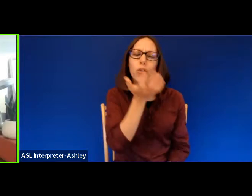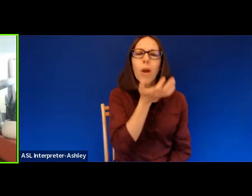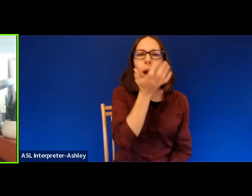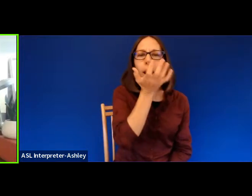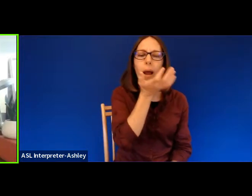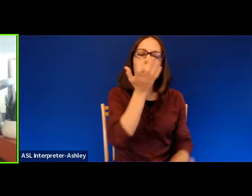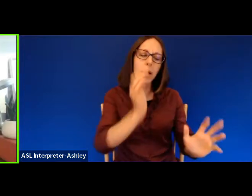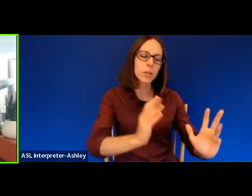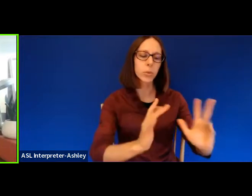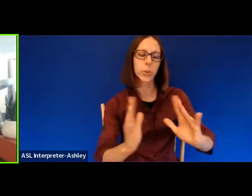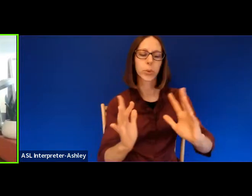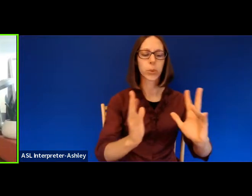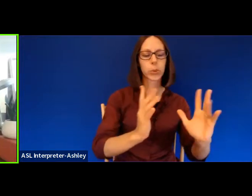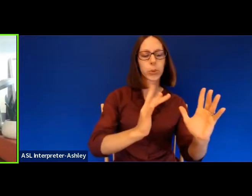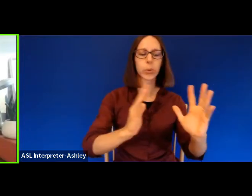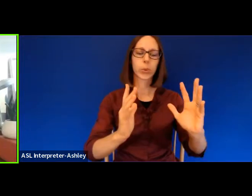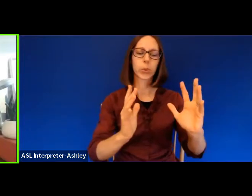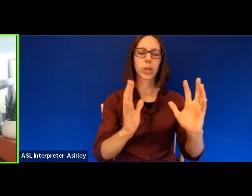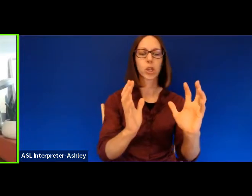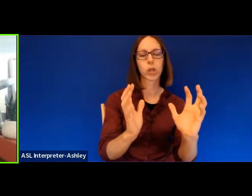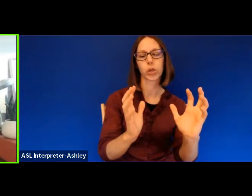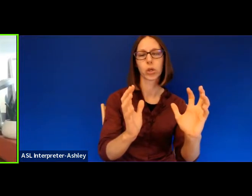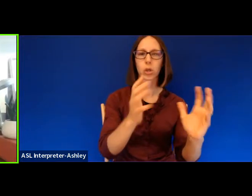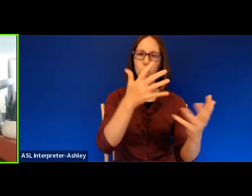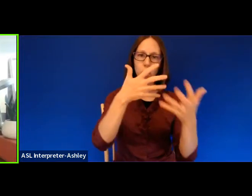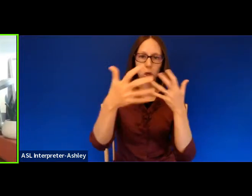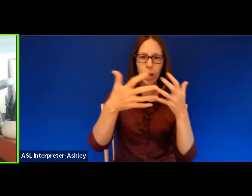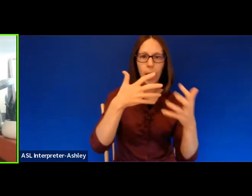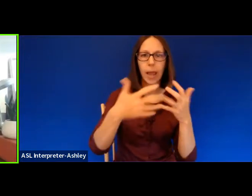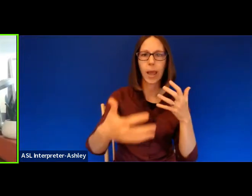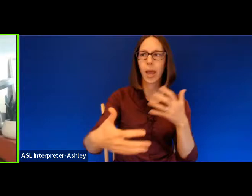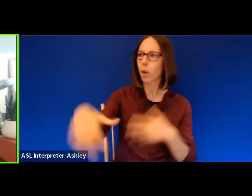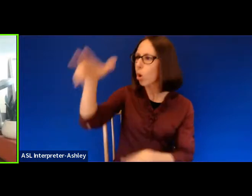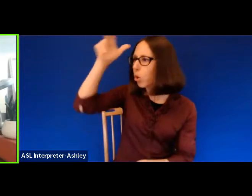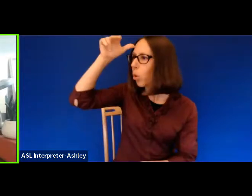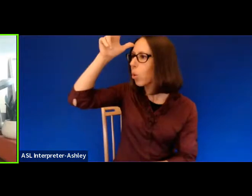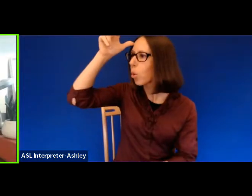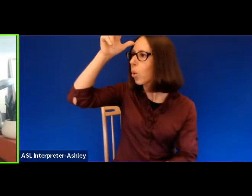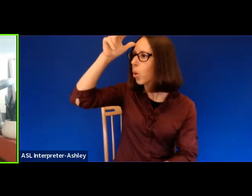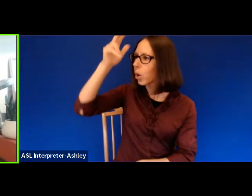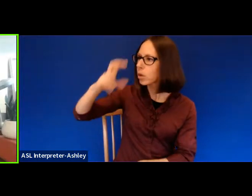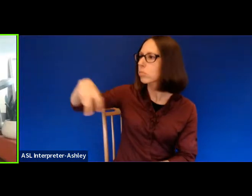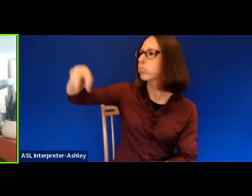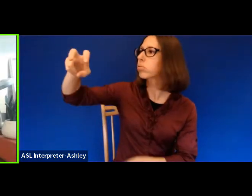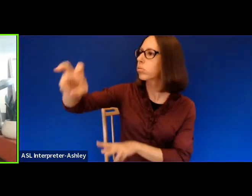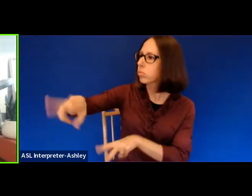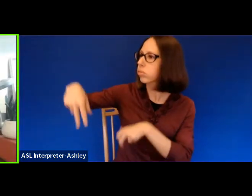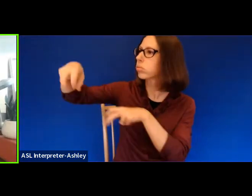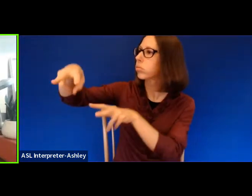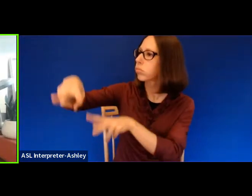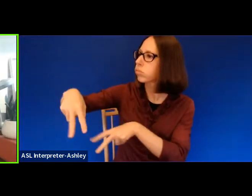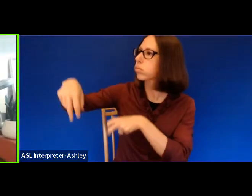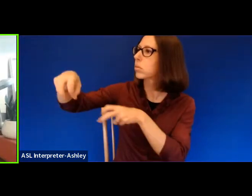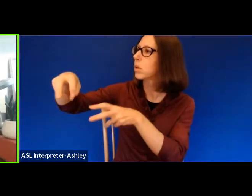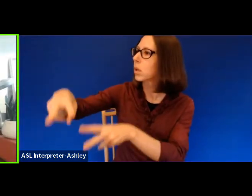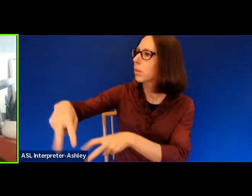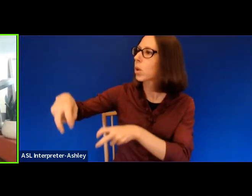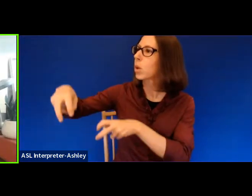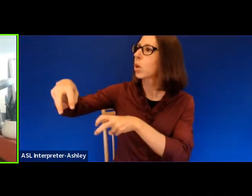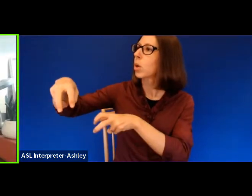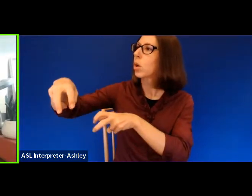hair turning gray. Not the swayback horse in the field. I swear I almost saw start to saunter.